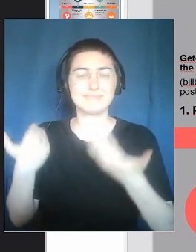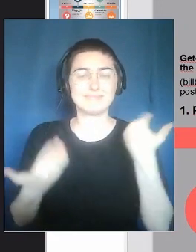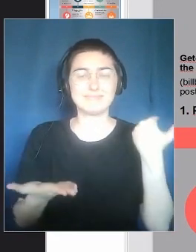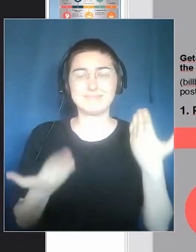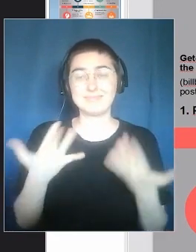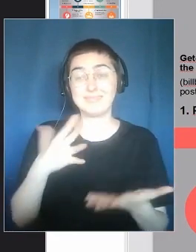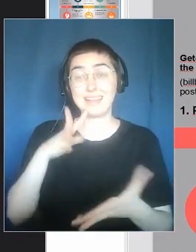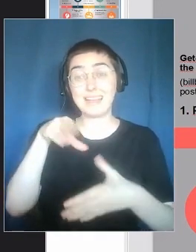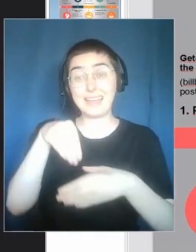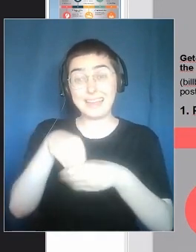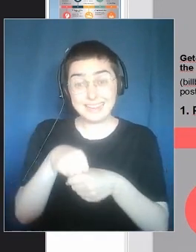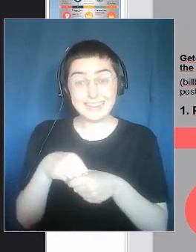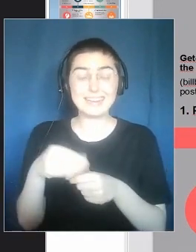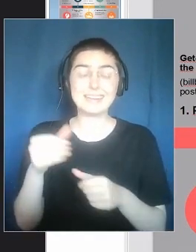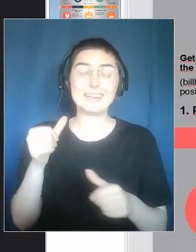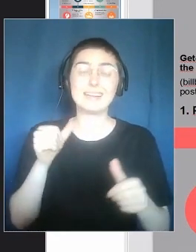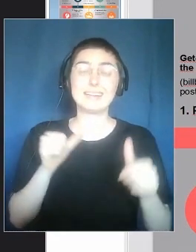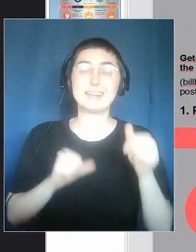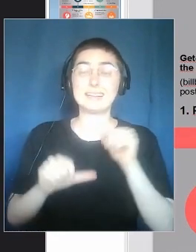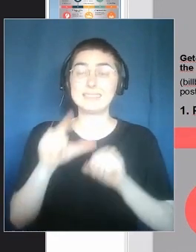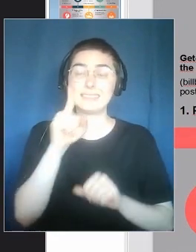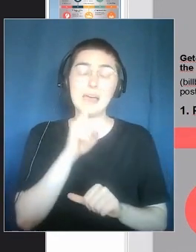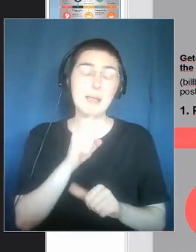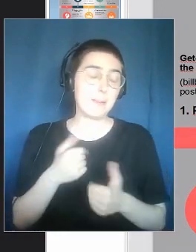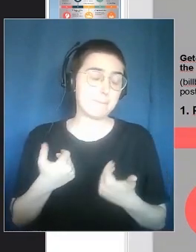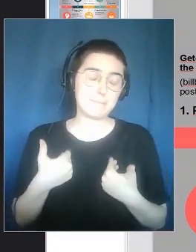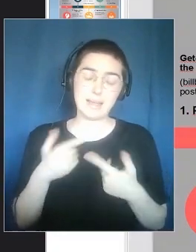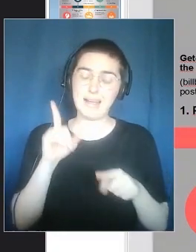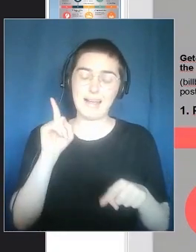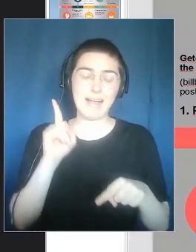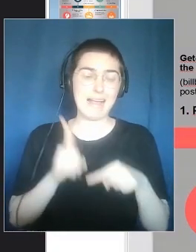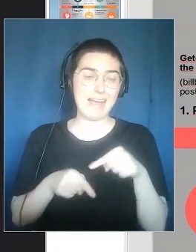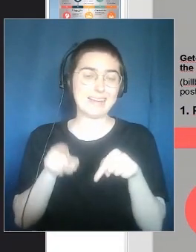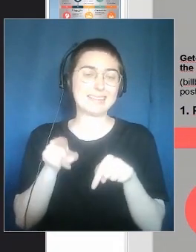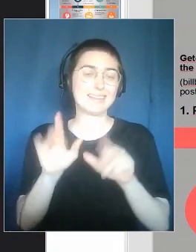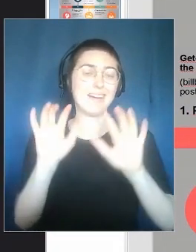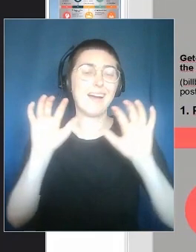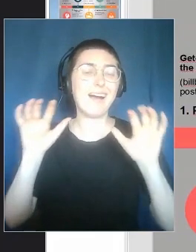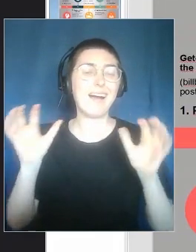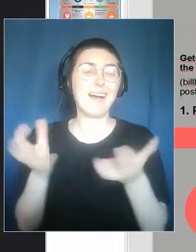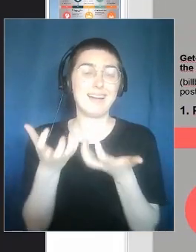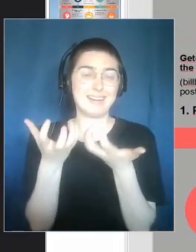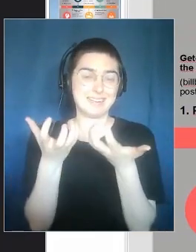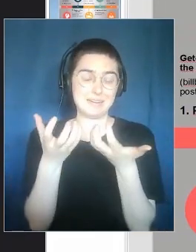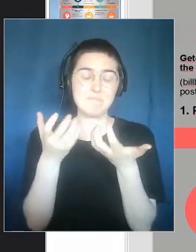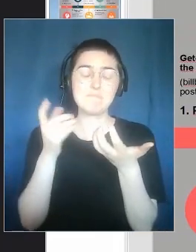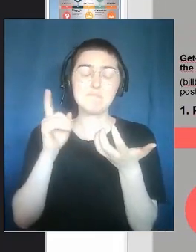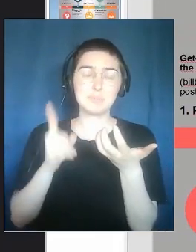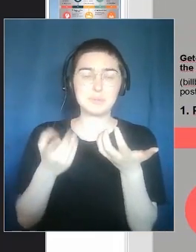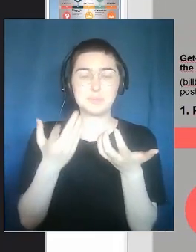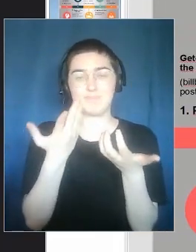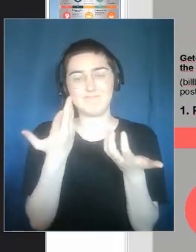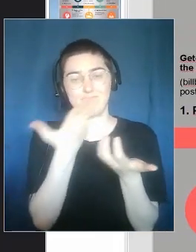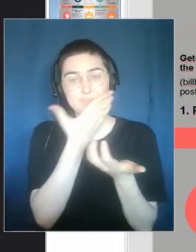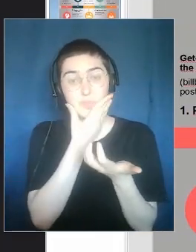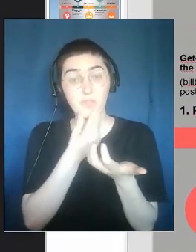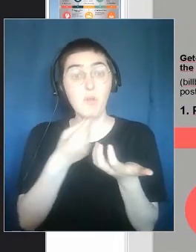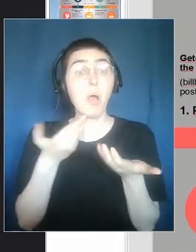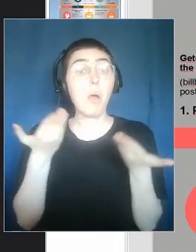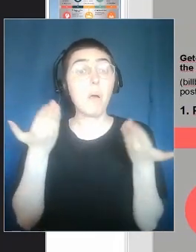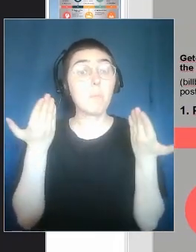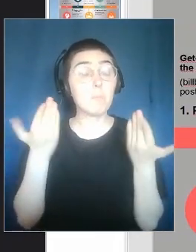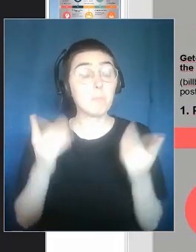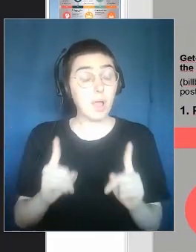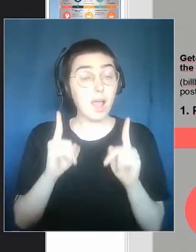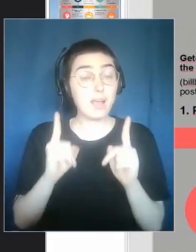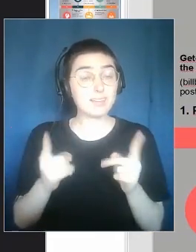actually will need to produce an artistic product. But for them it